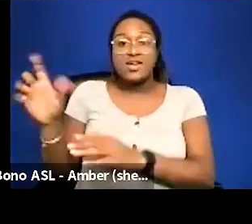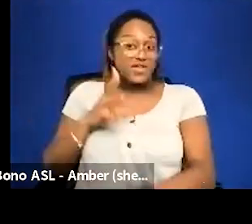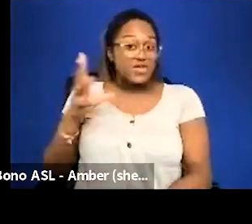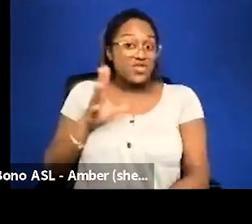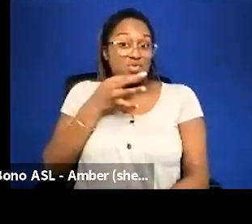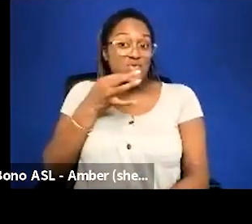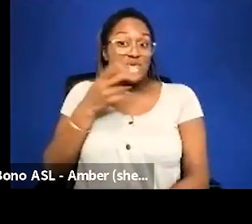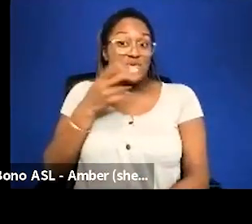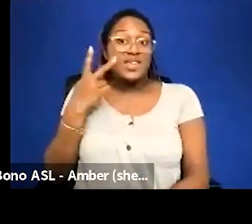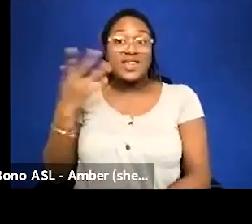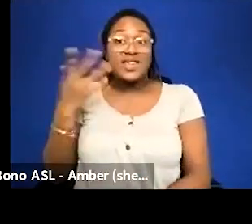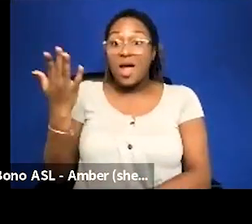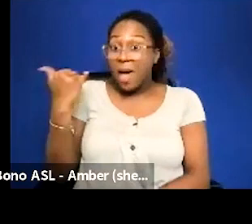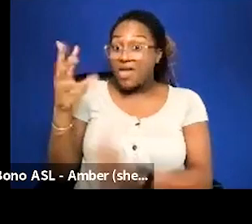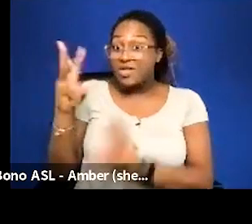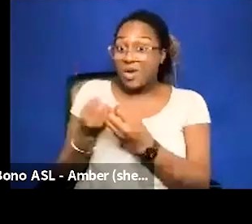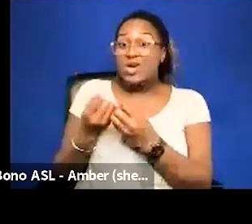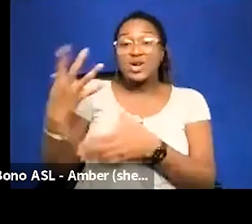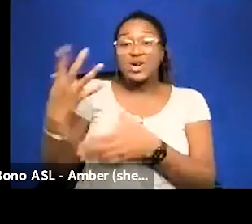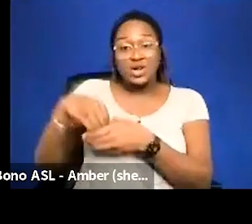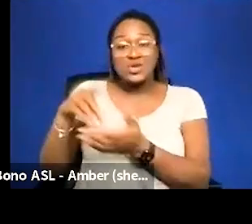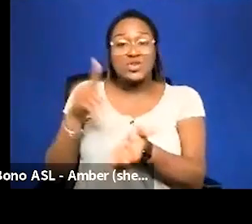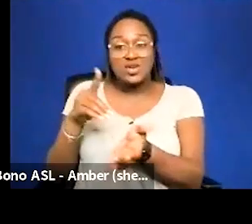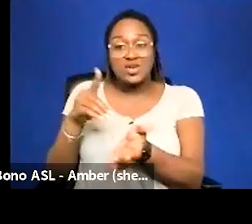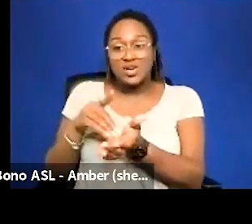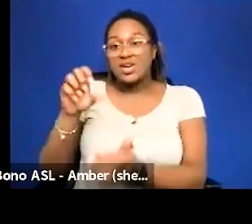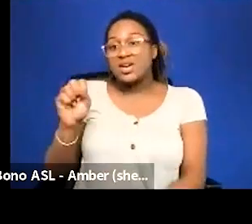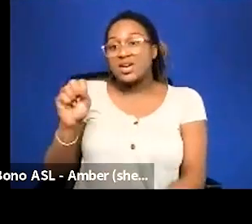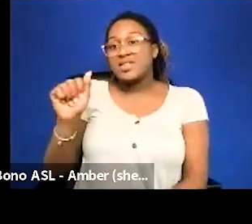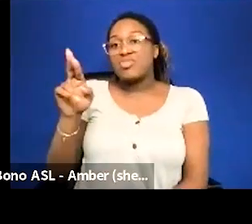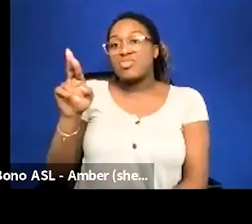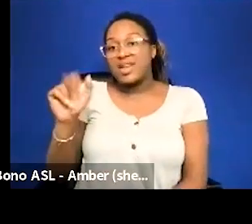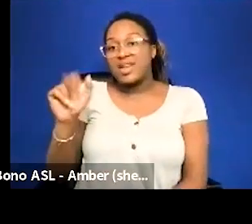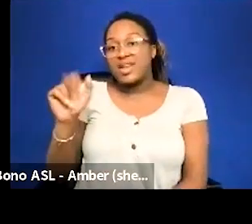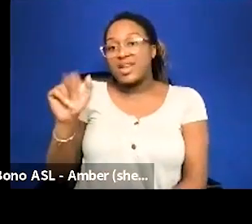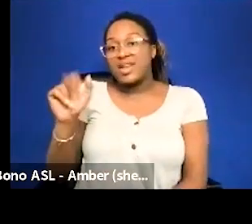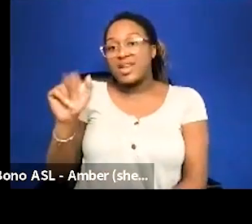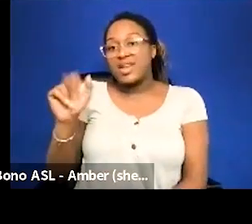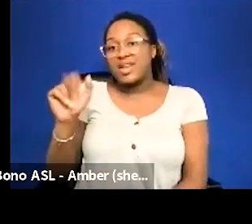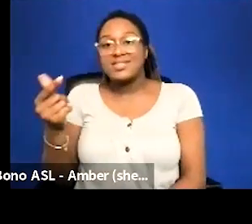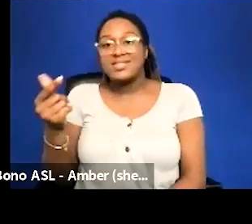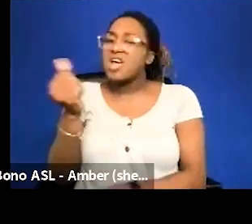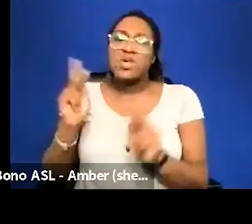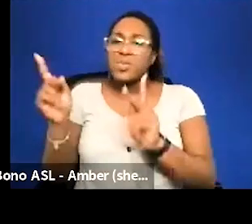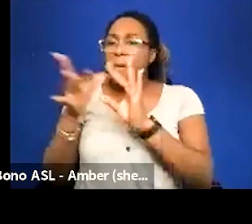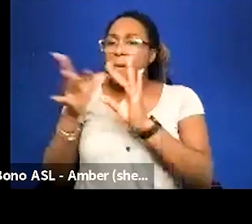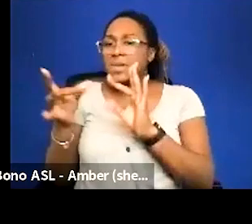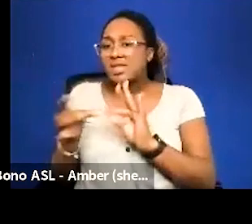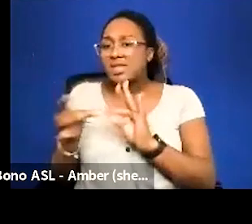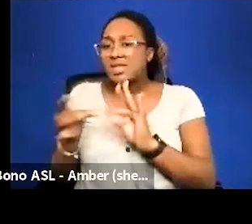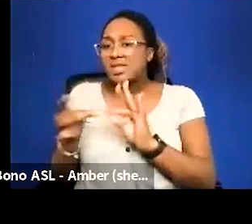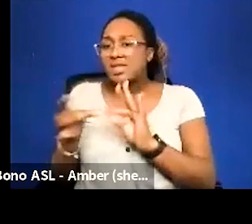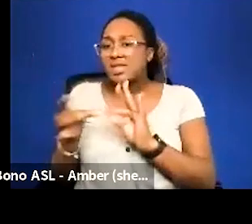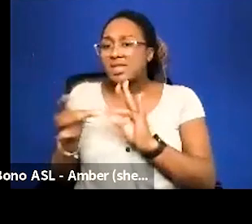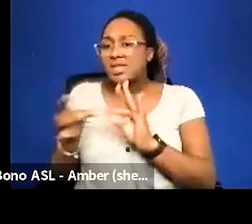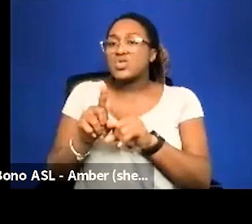webinars including folks like dr sabrina strings and dashawn harrison and some of the other people who've been mentioned today um i do also want to